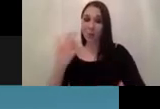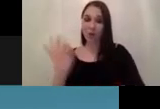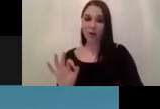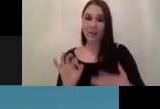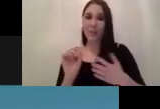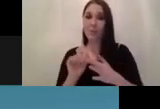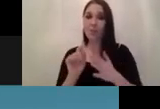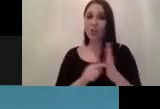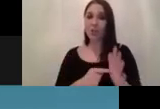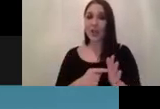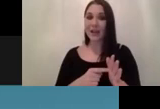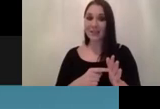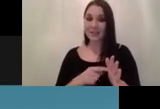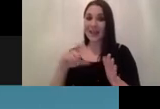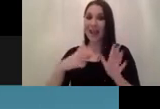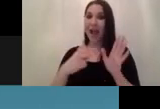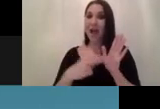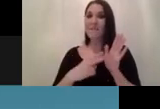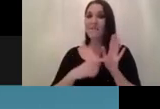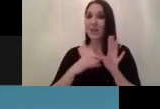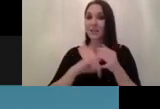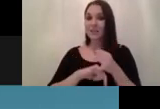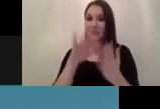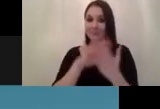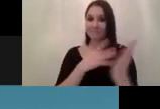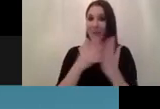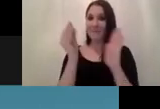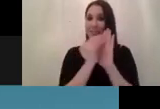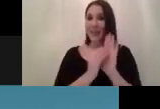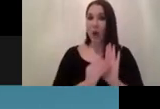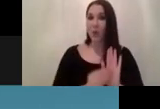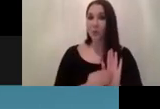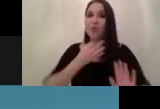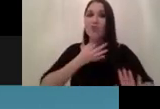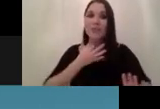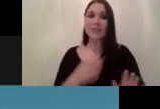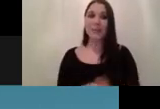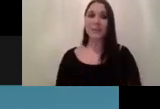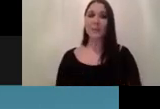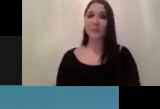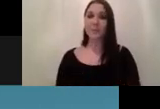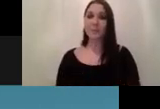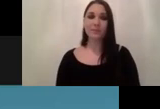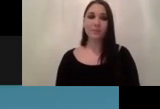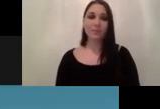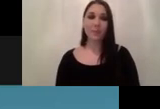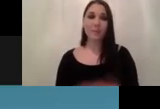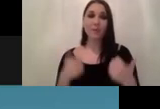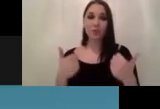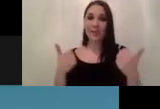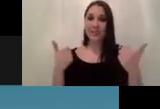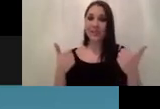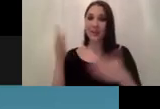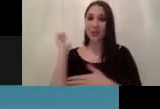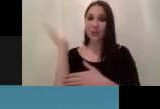the boxes that were filled out on the impact side on the risk side good this concludes my talk i hope